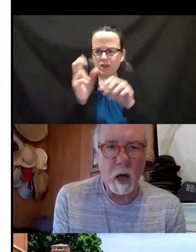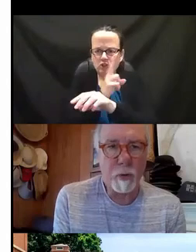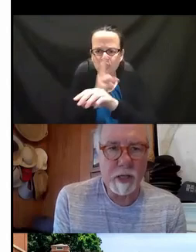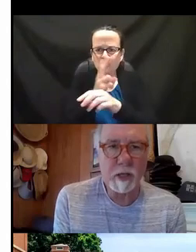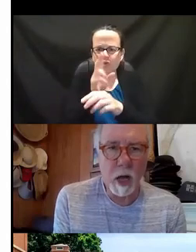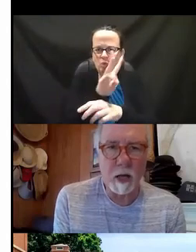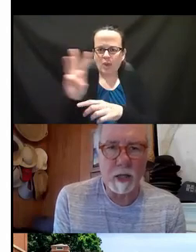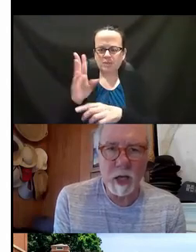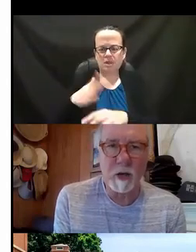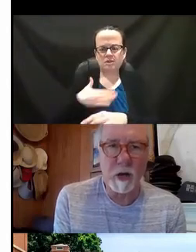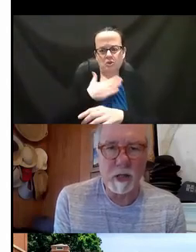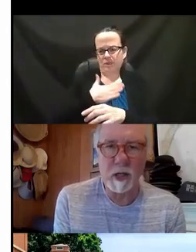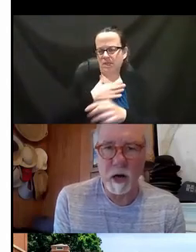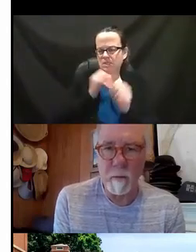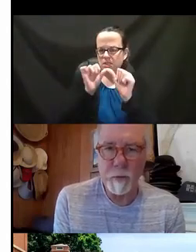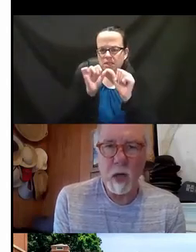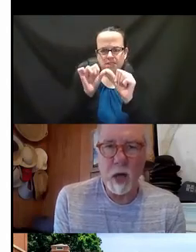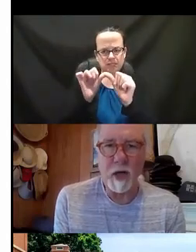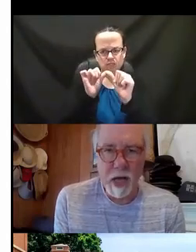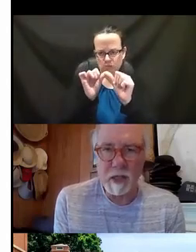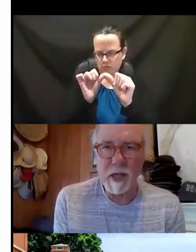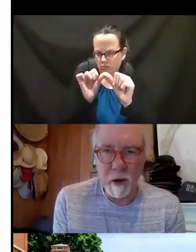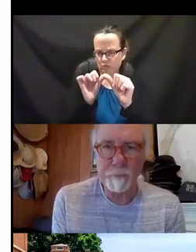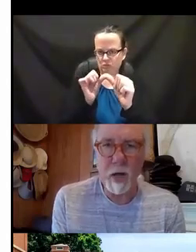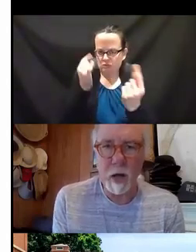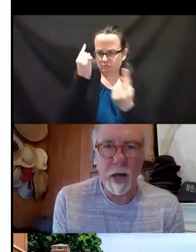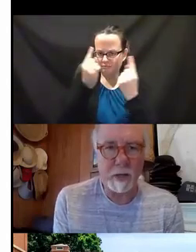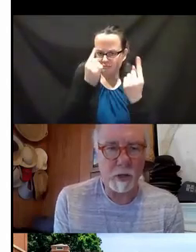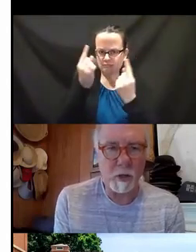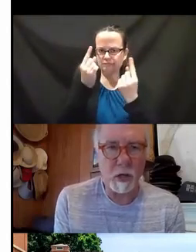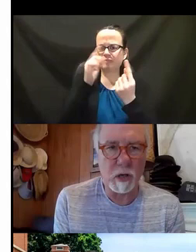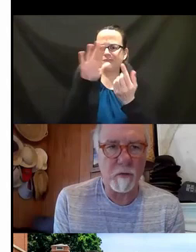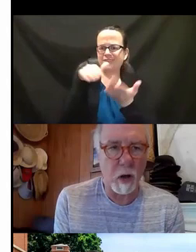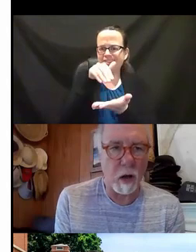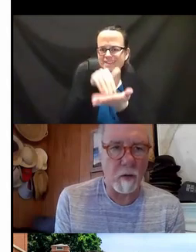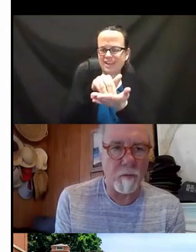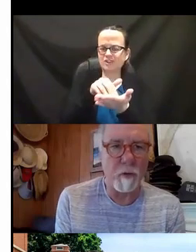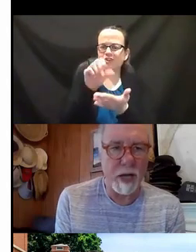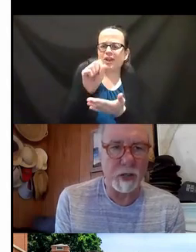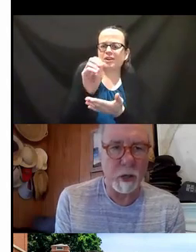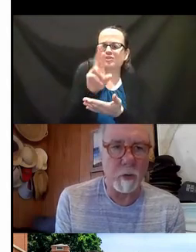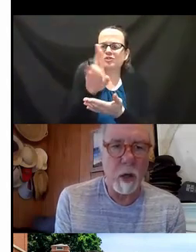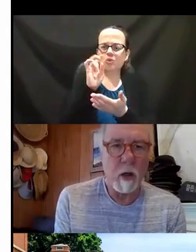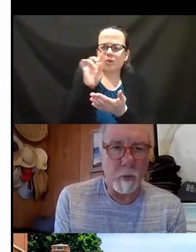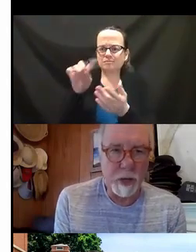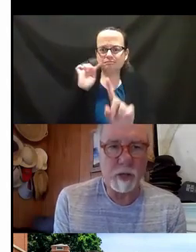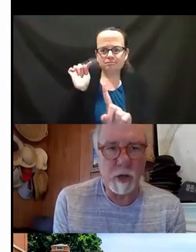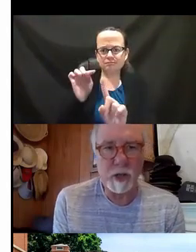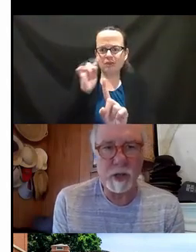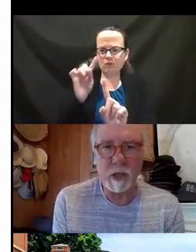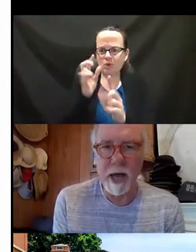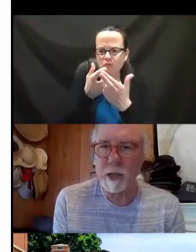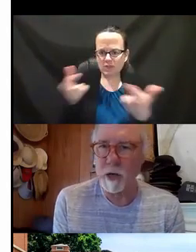So, uh, please, uh, continue to consider, uh, the YES Center, uh, as a source of, uh, of information and for